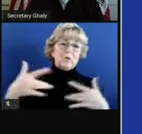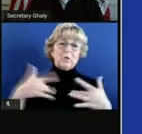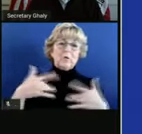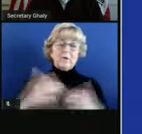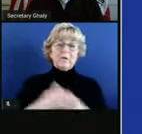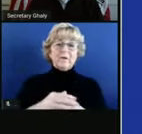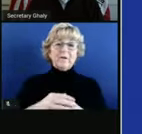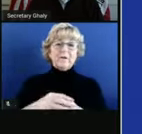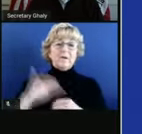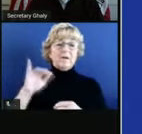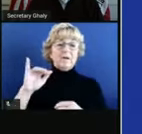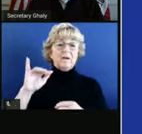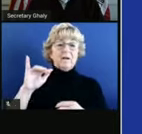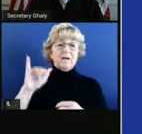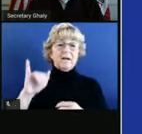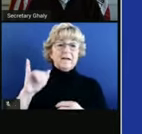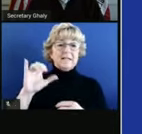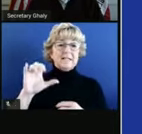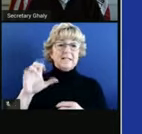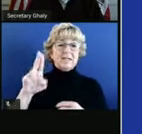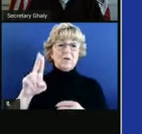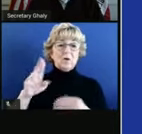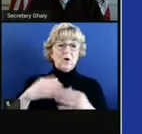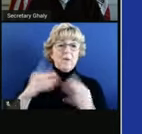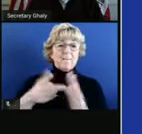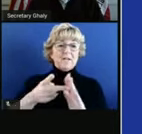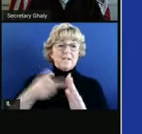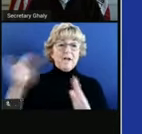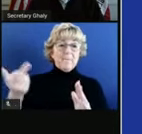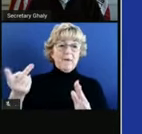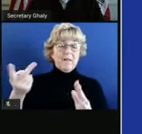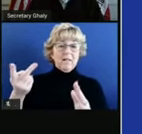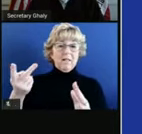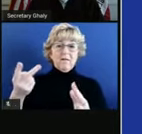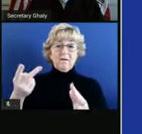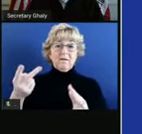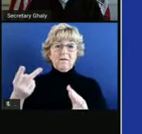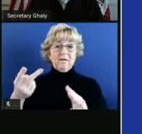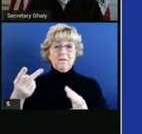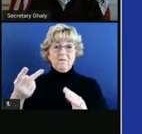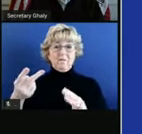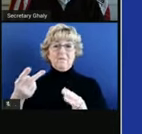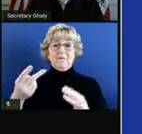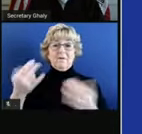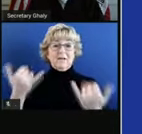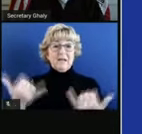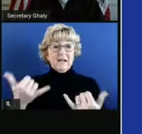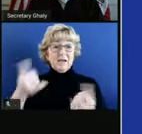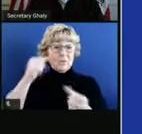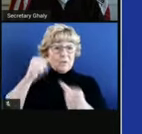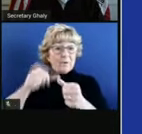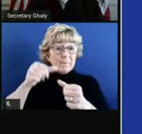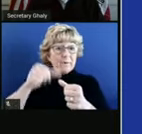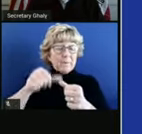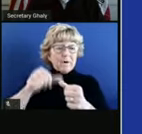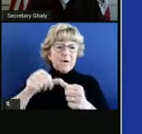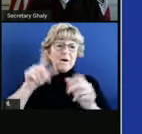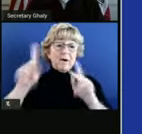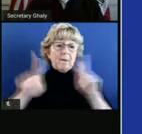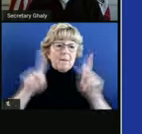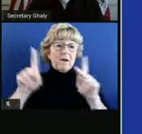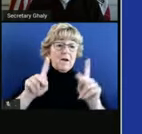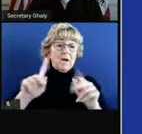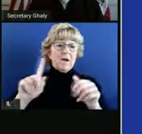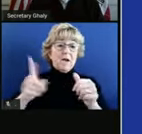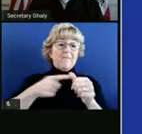Intensive care unit nearly doubling in that same period of time. And I'll remind you that people are